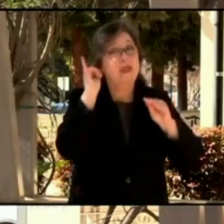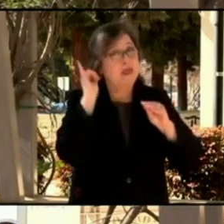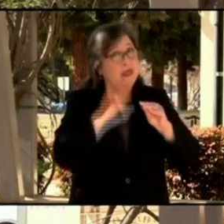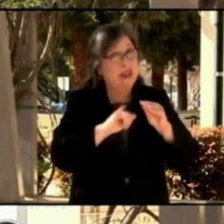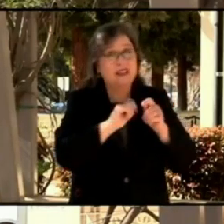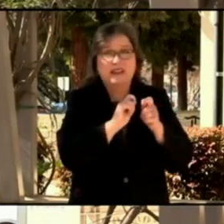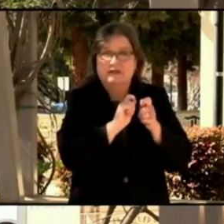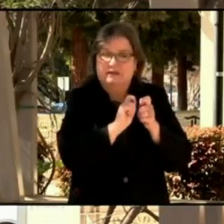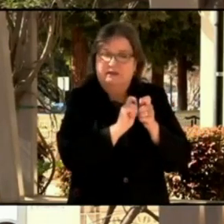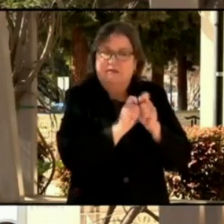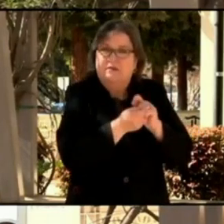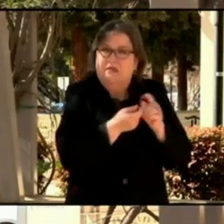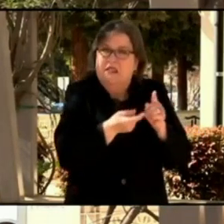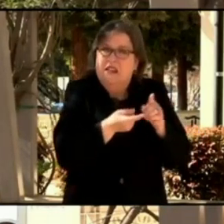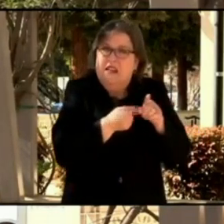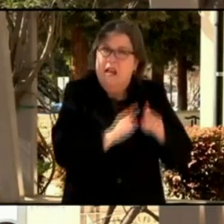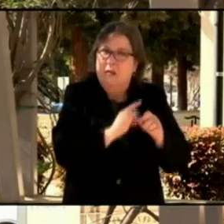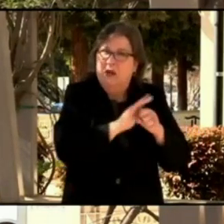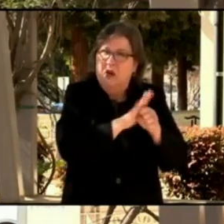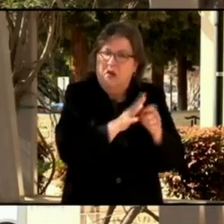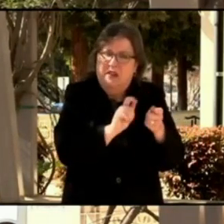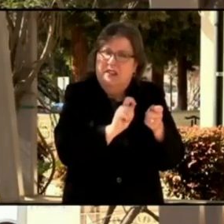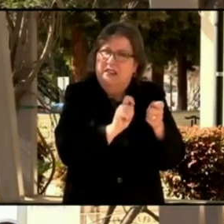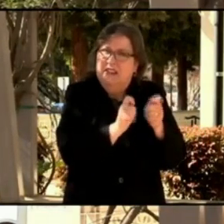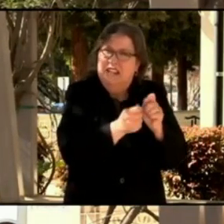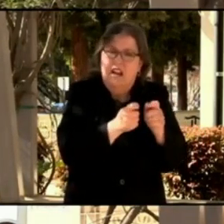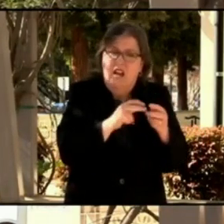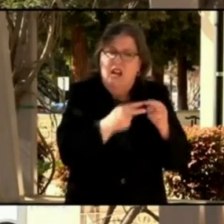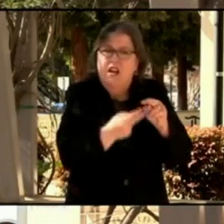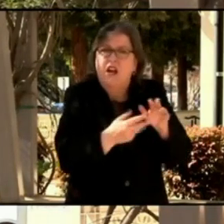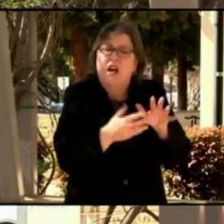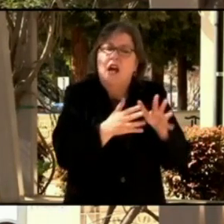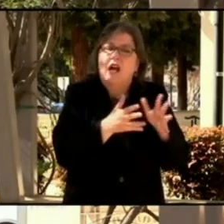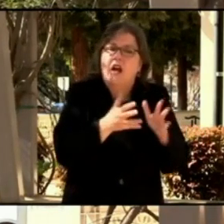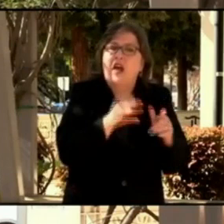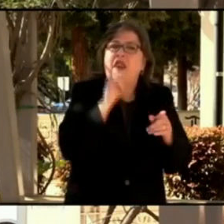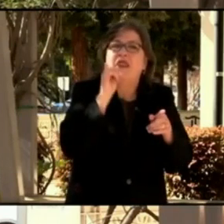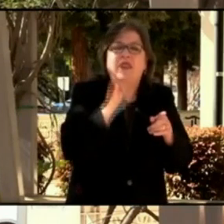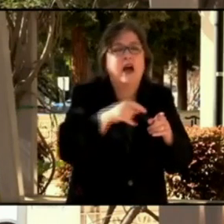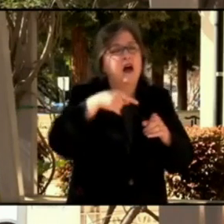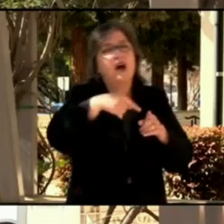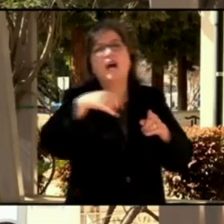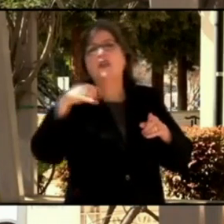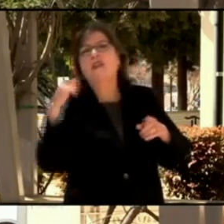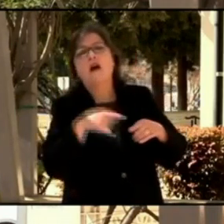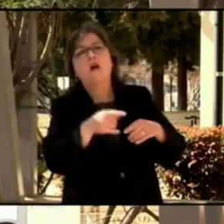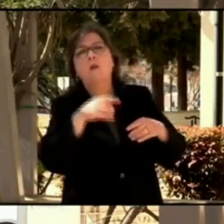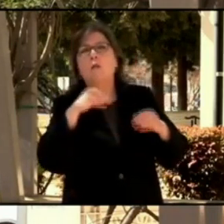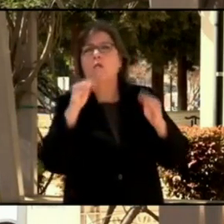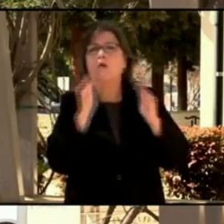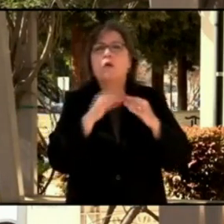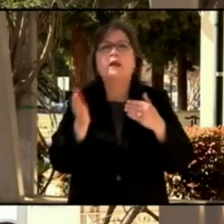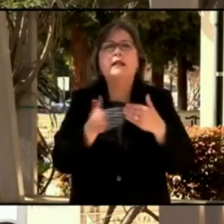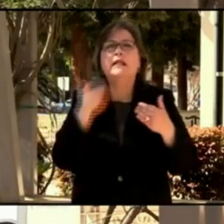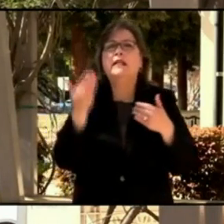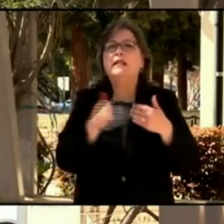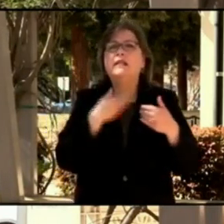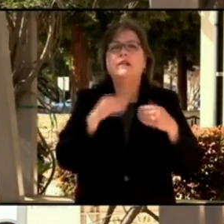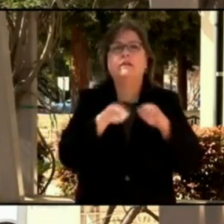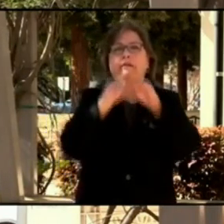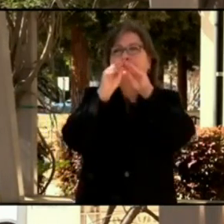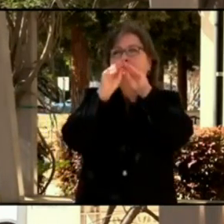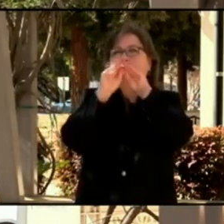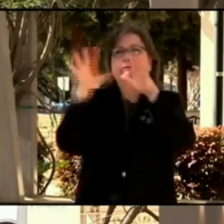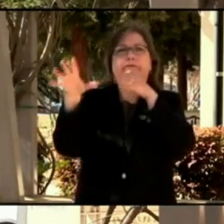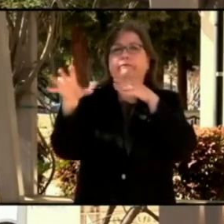transmissible as compared to the regular SARS-CoV